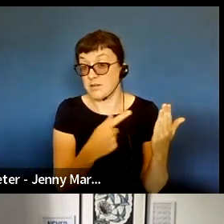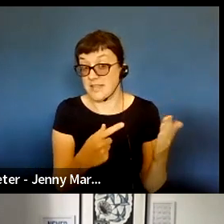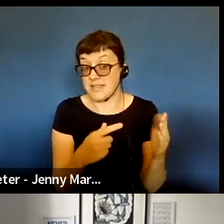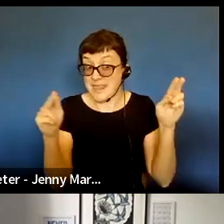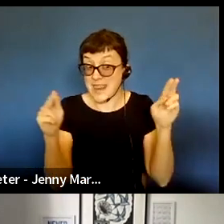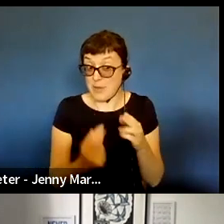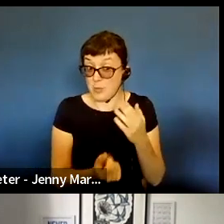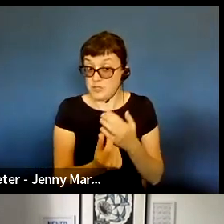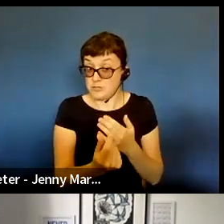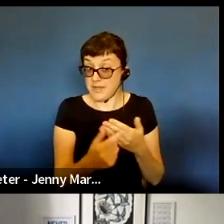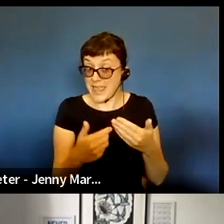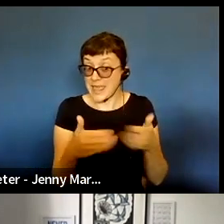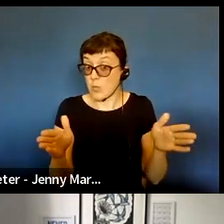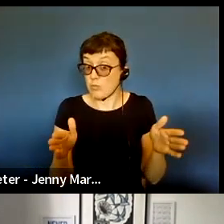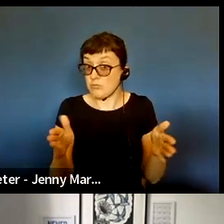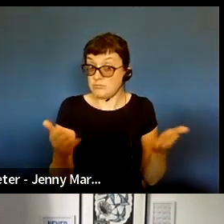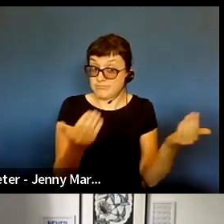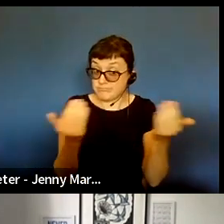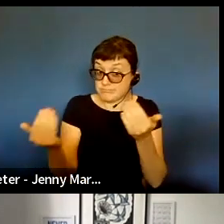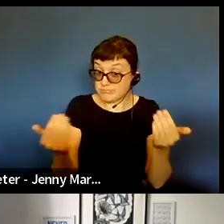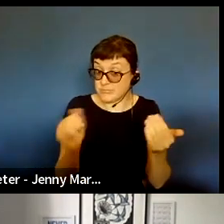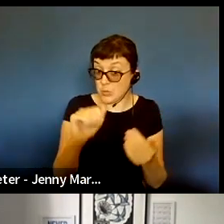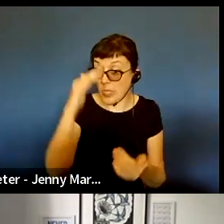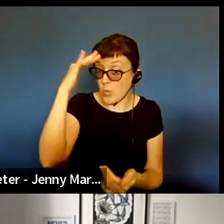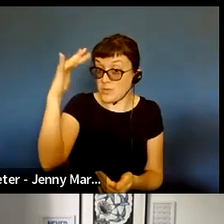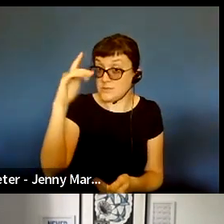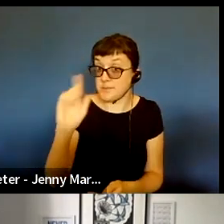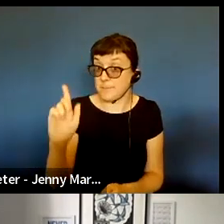Does anyone want to offer some thoughts on that?